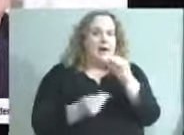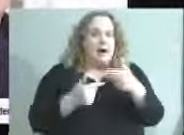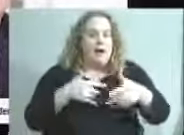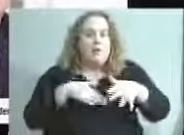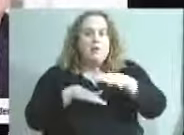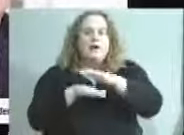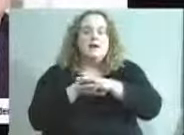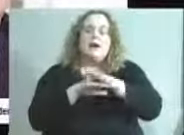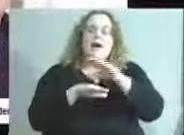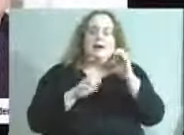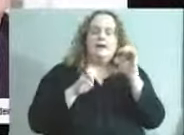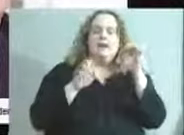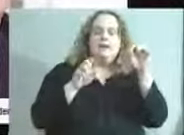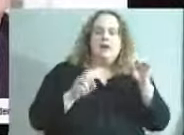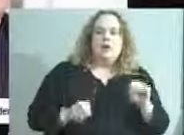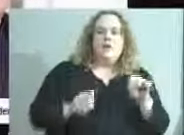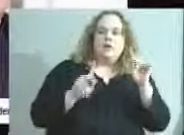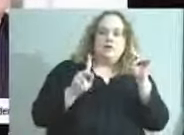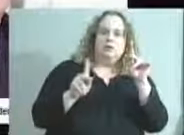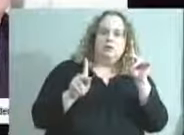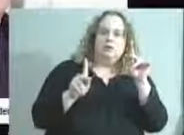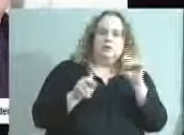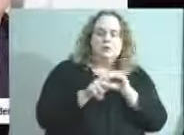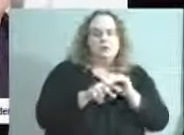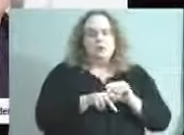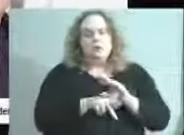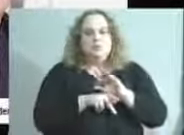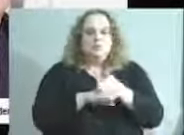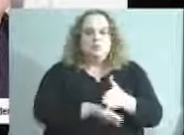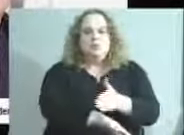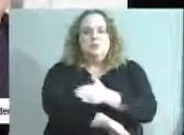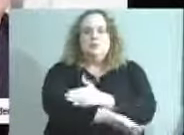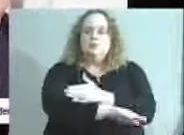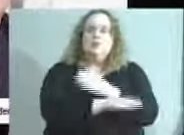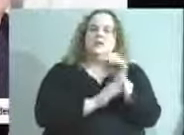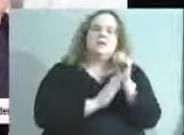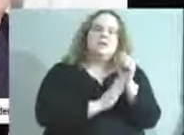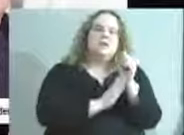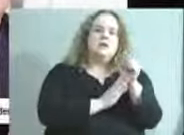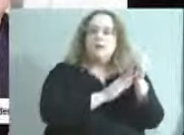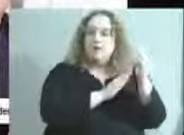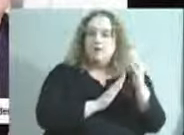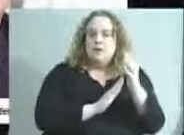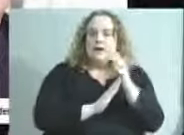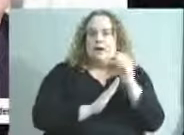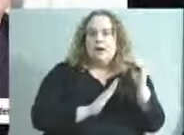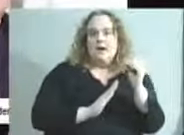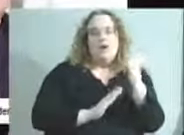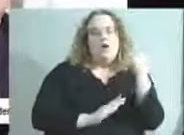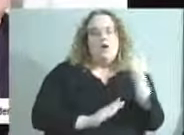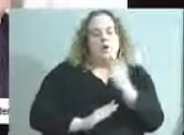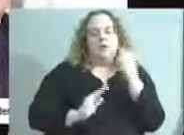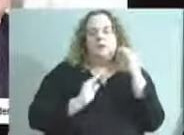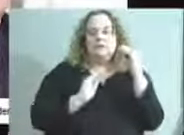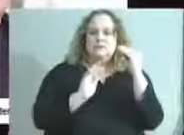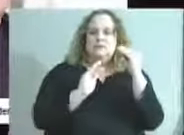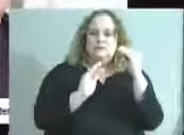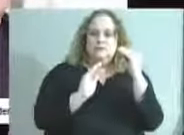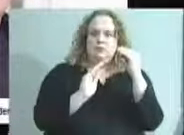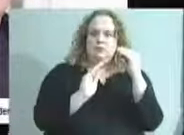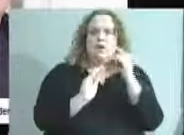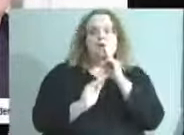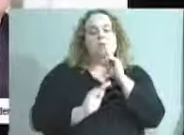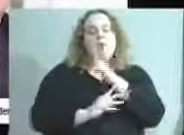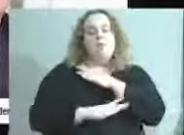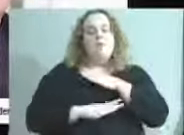leader and at heart, and what I appreciated most about him, he was always an educator. I appreciated